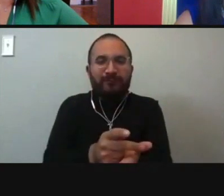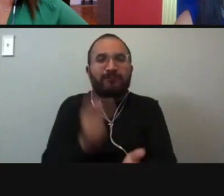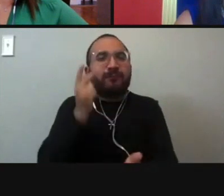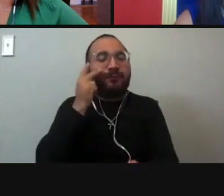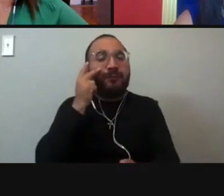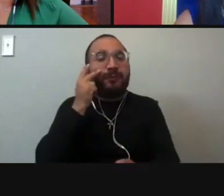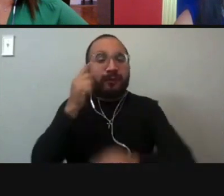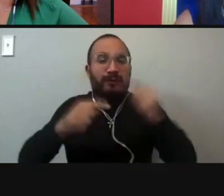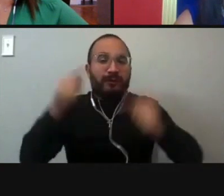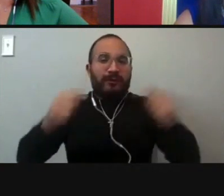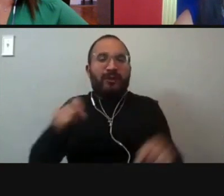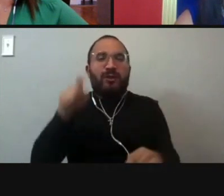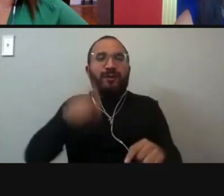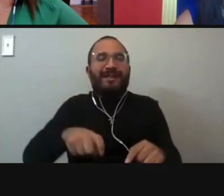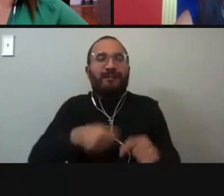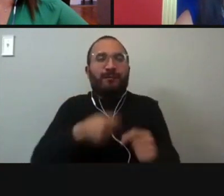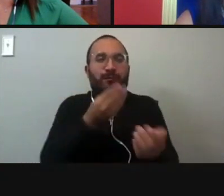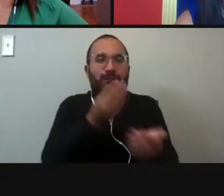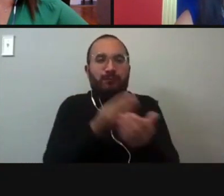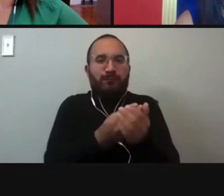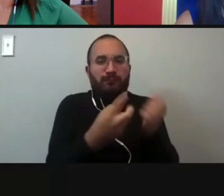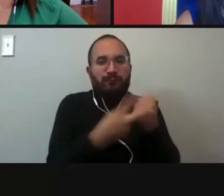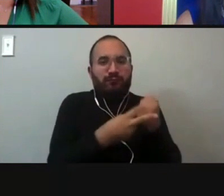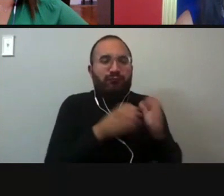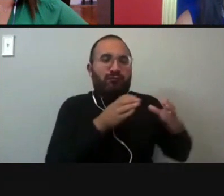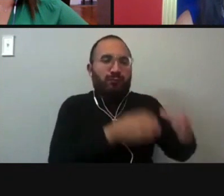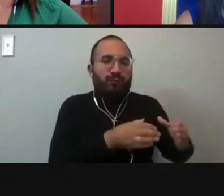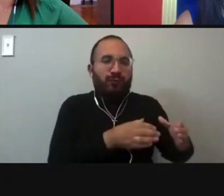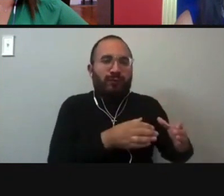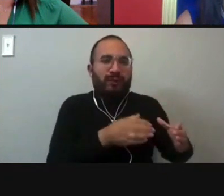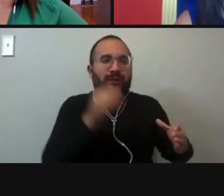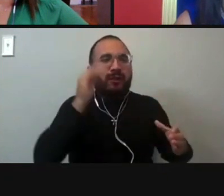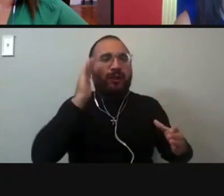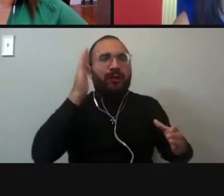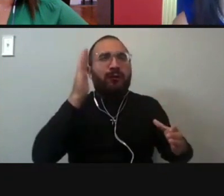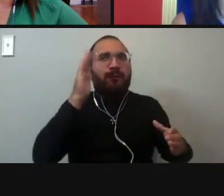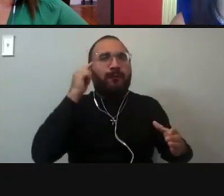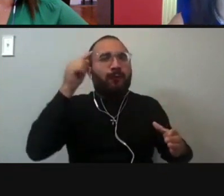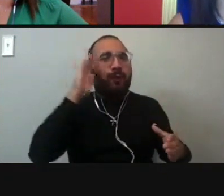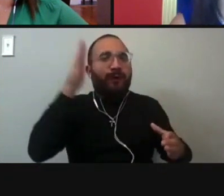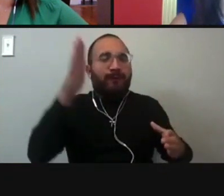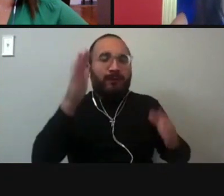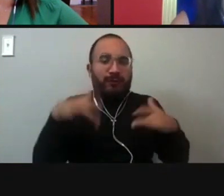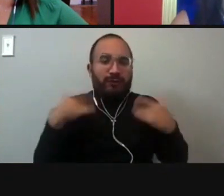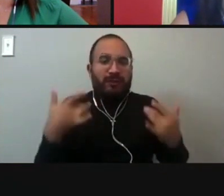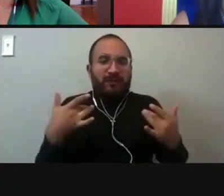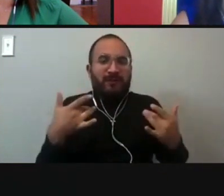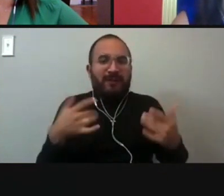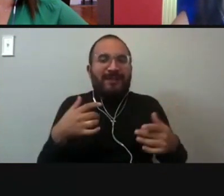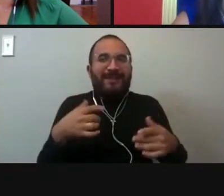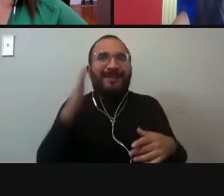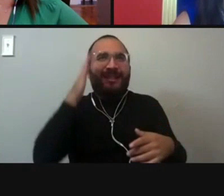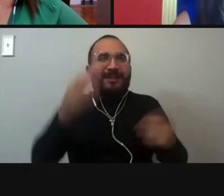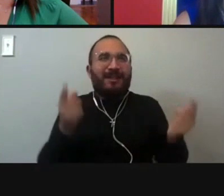a fund set aside that will prepare us for the next event, whether the event is similar to this